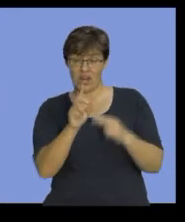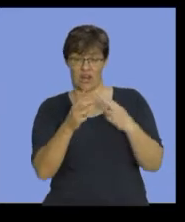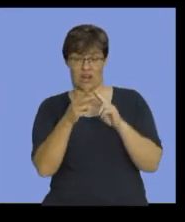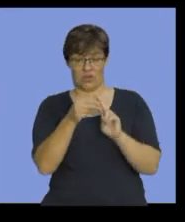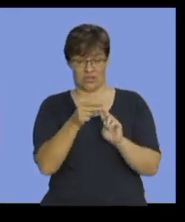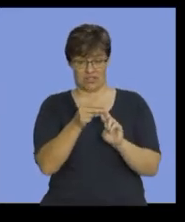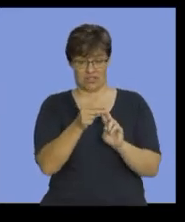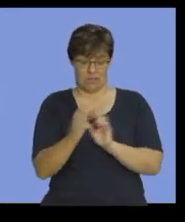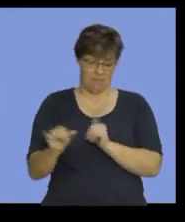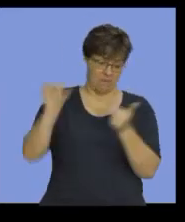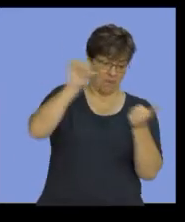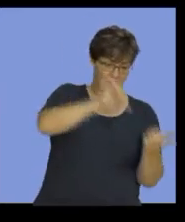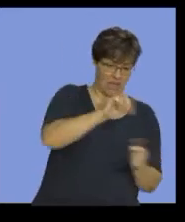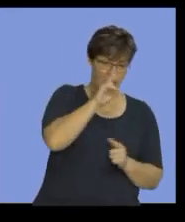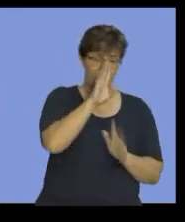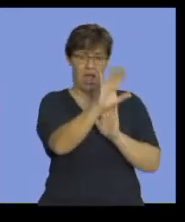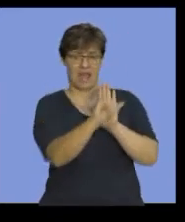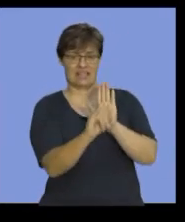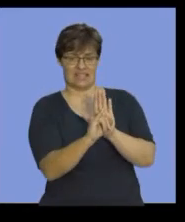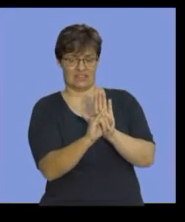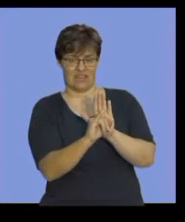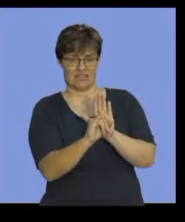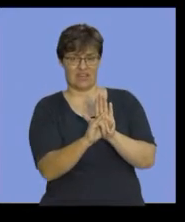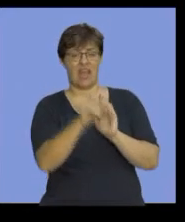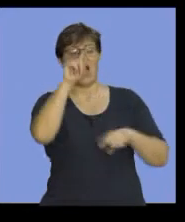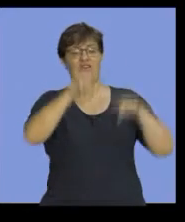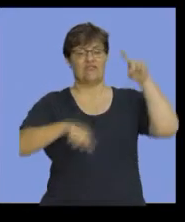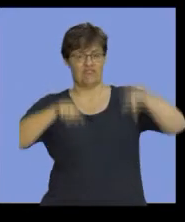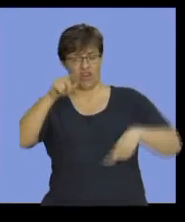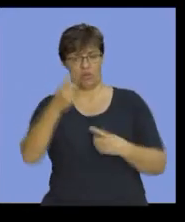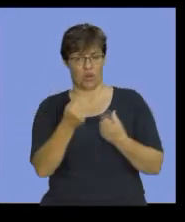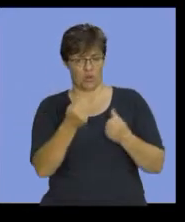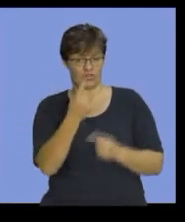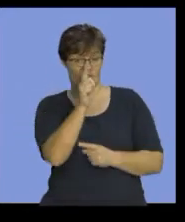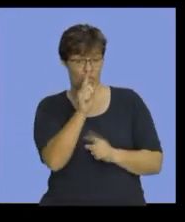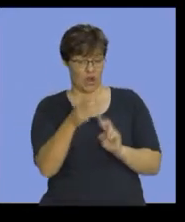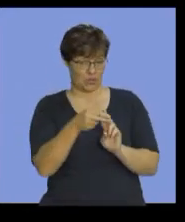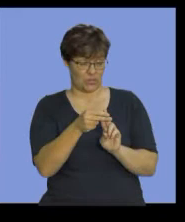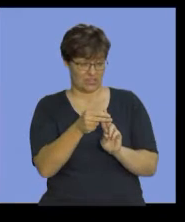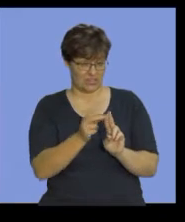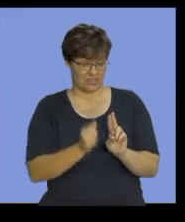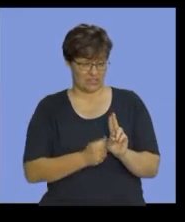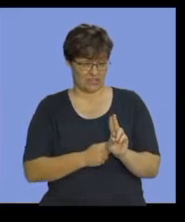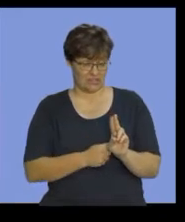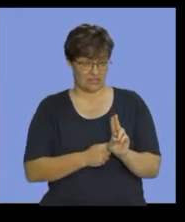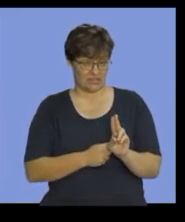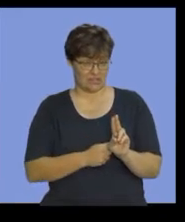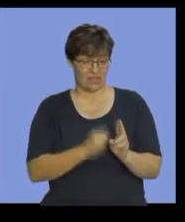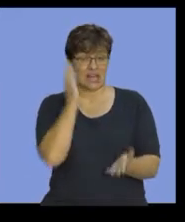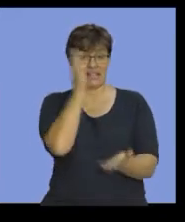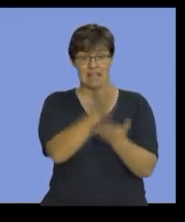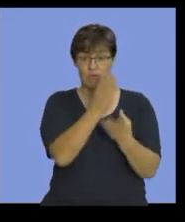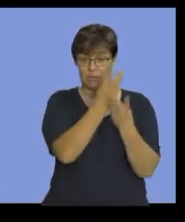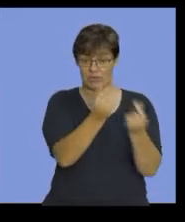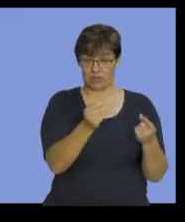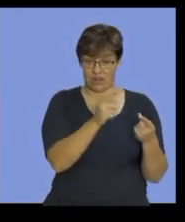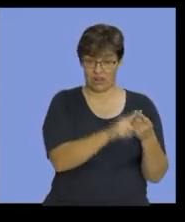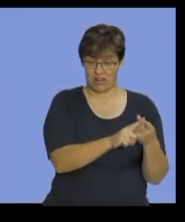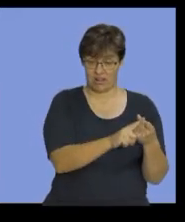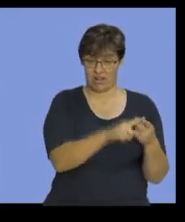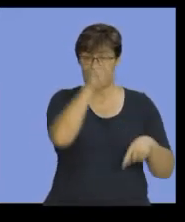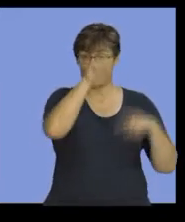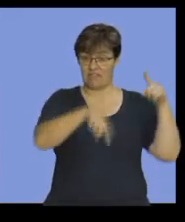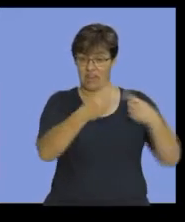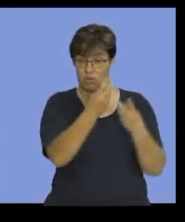I go back and identify my variable cost per unit. Remember, direct materials is a